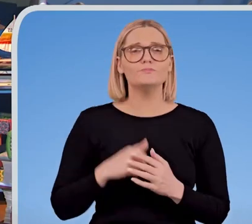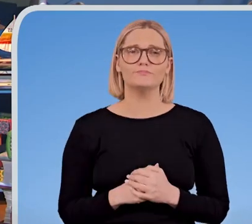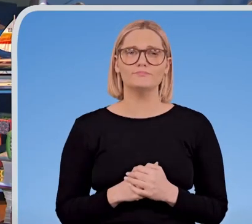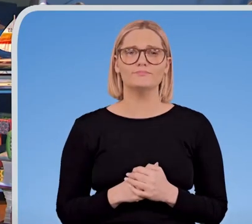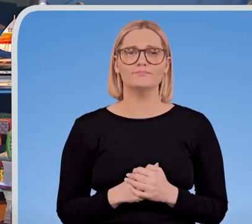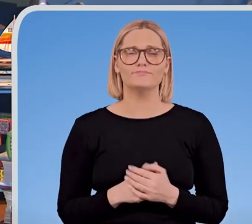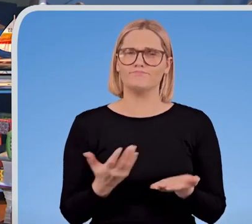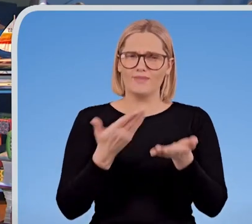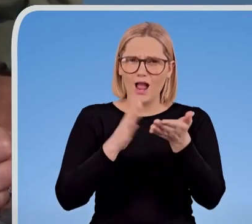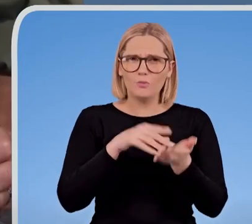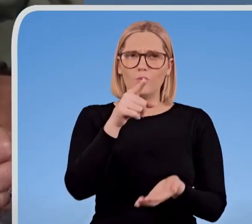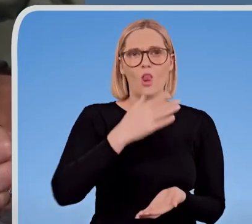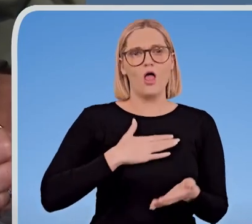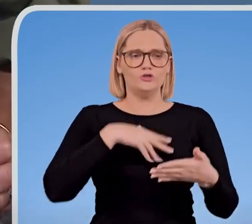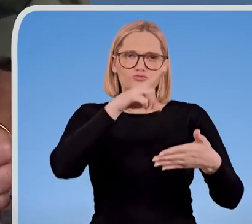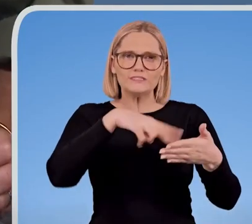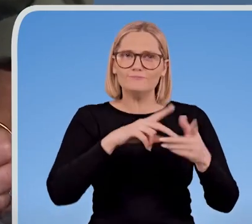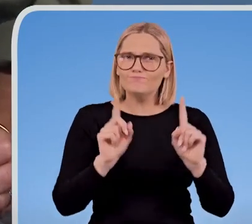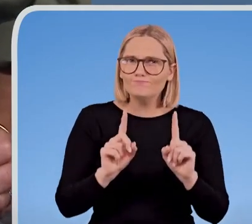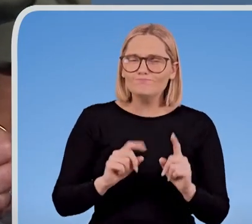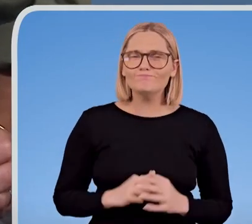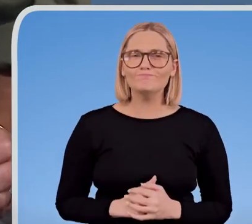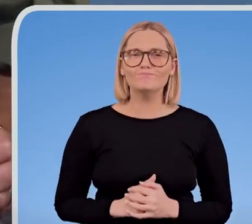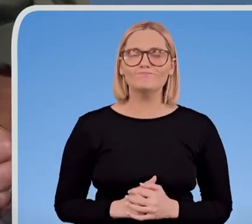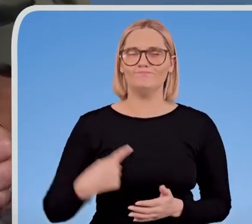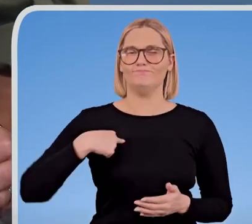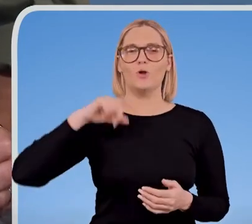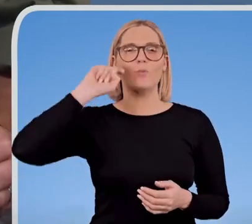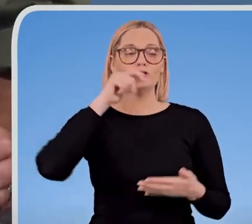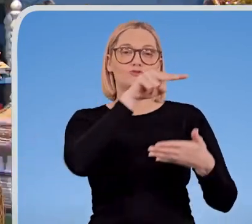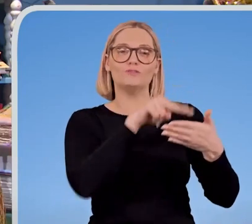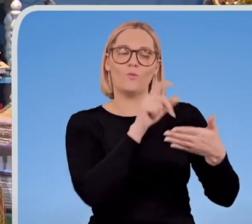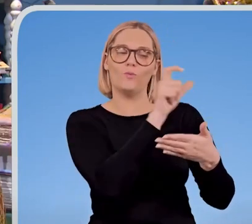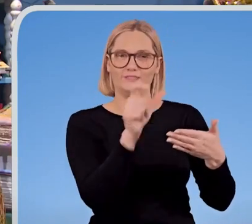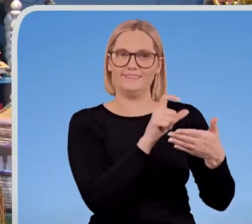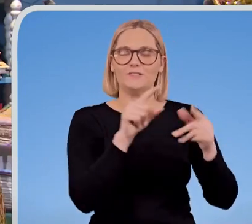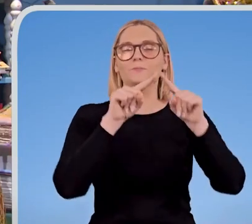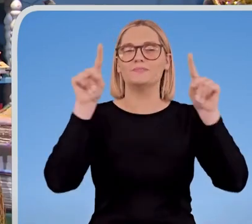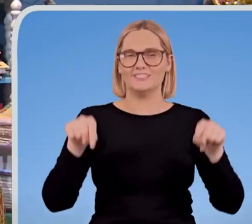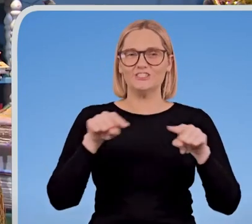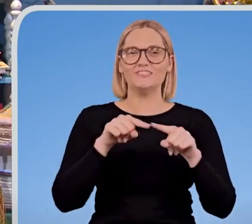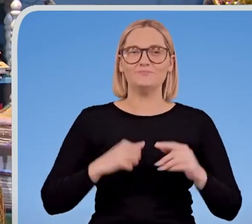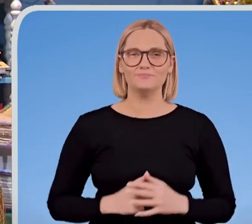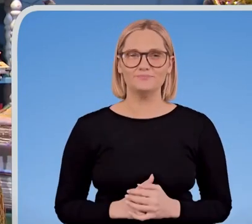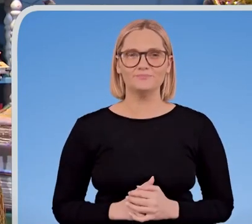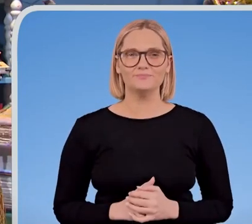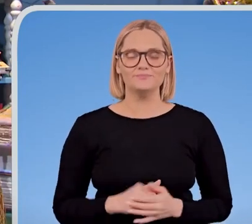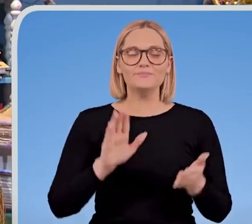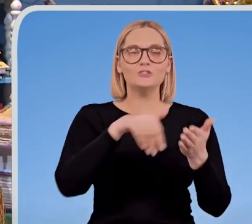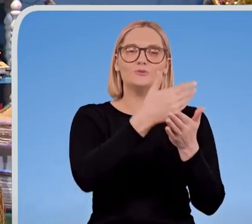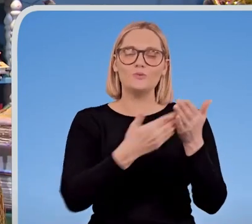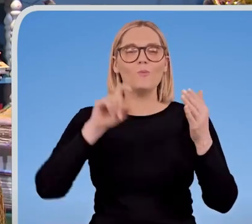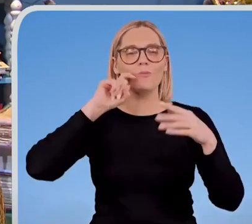How do you like to read? I'll be looking at the words and pictures today. The story goes like this.